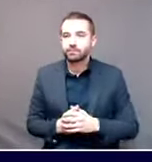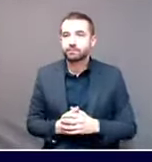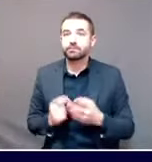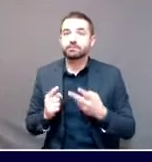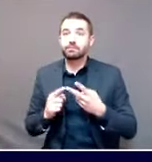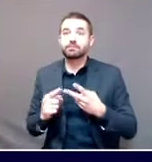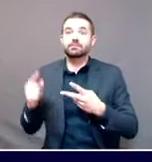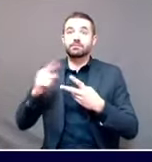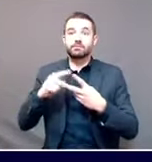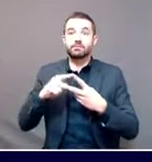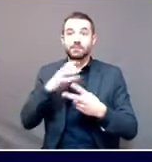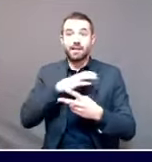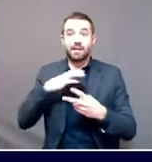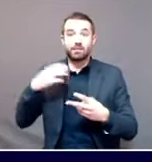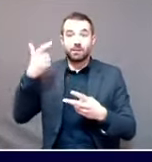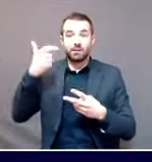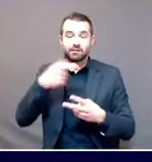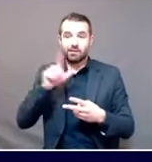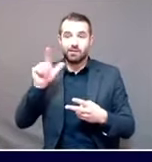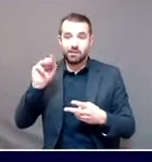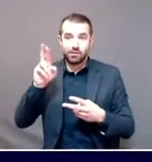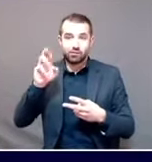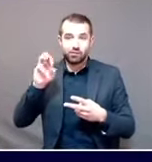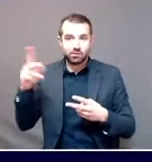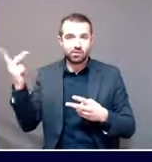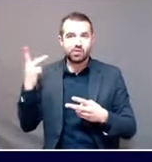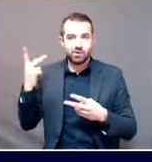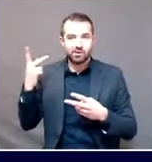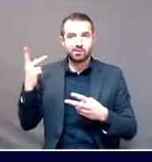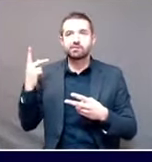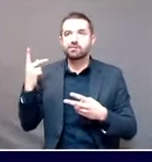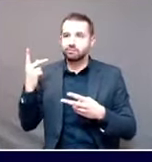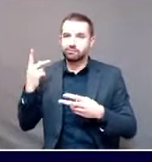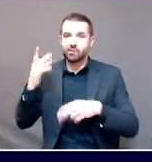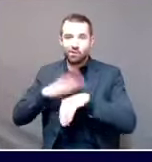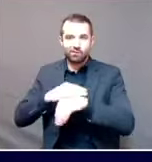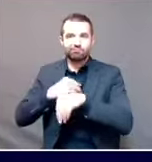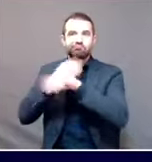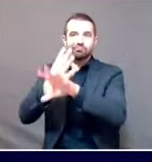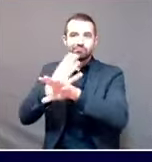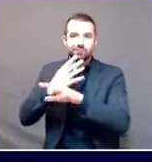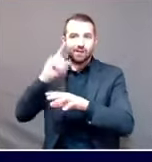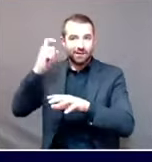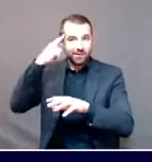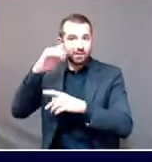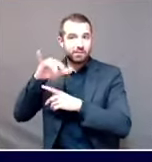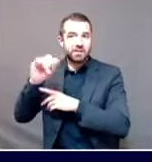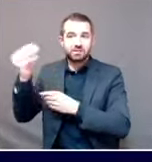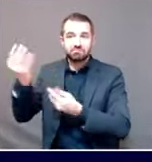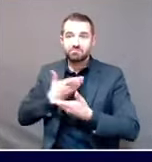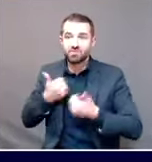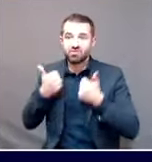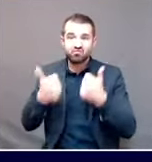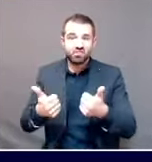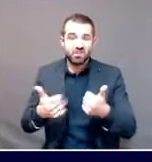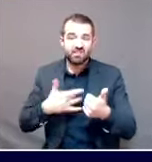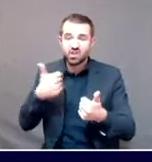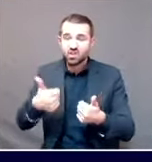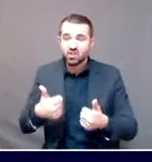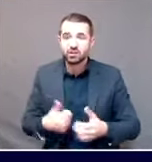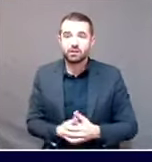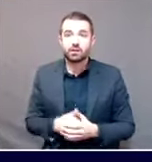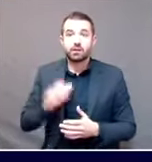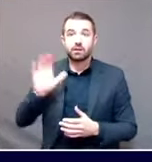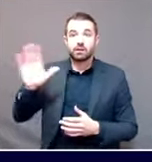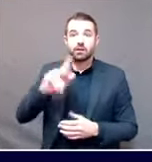governor earlier today and she reported feeling great in terms of her health care and personal health care matters.